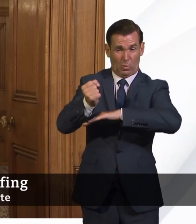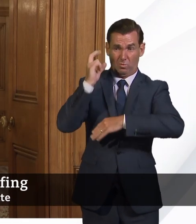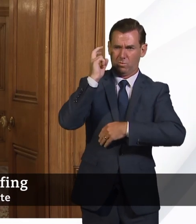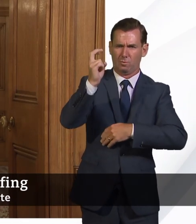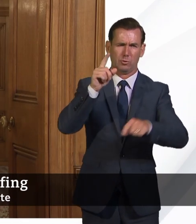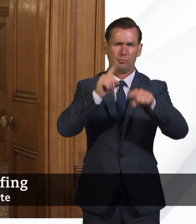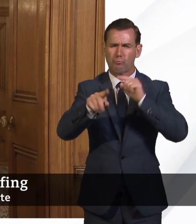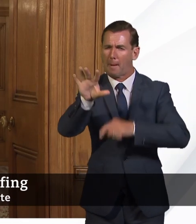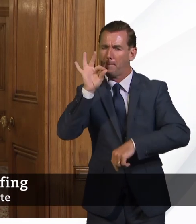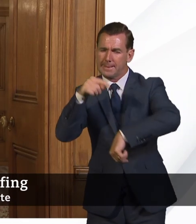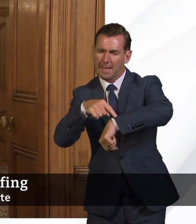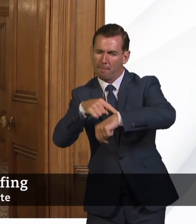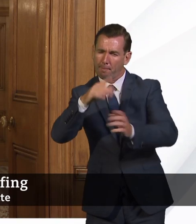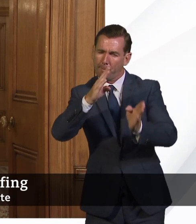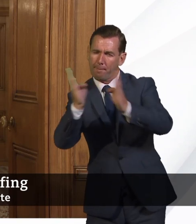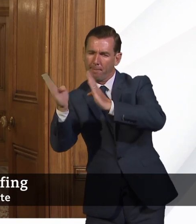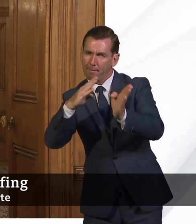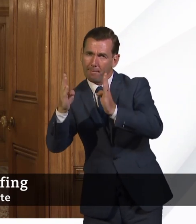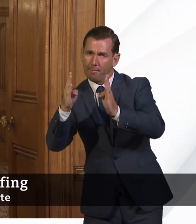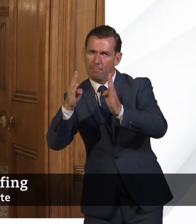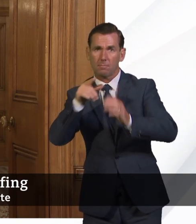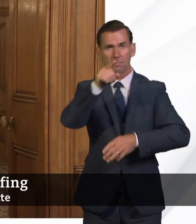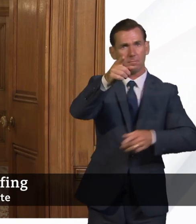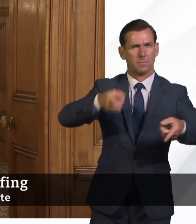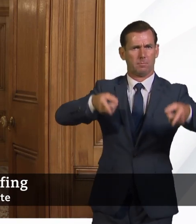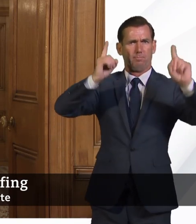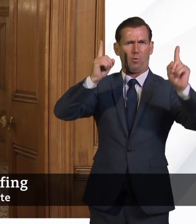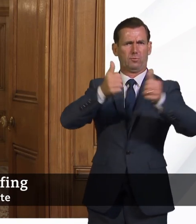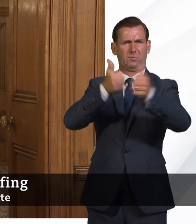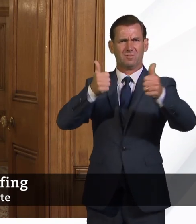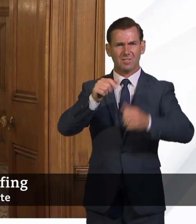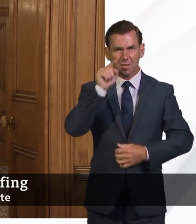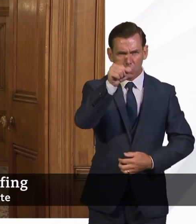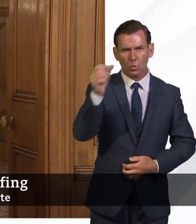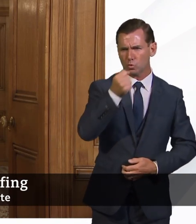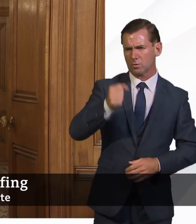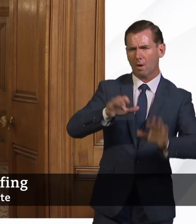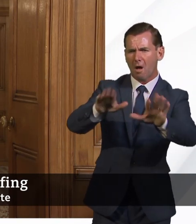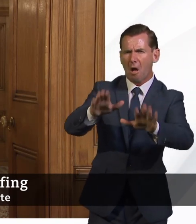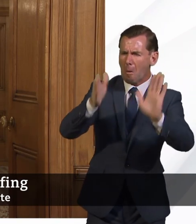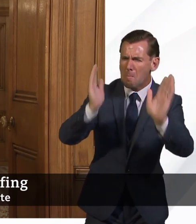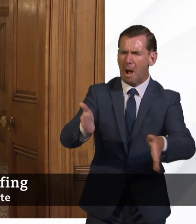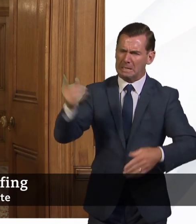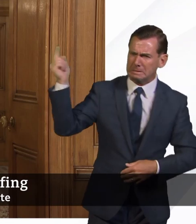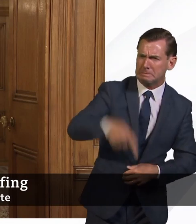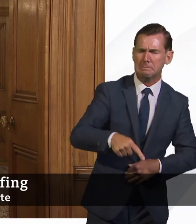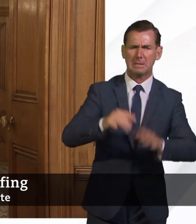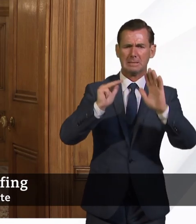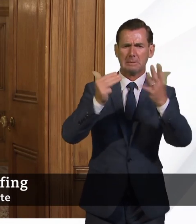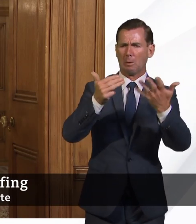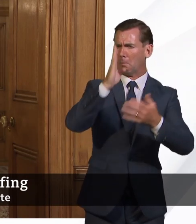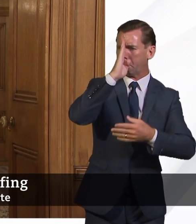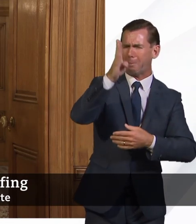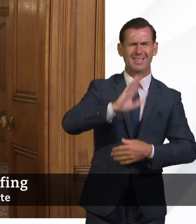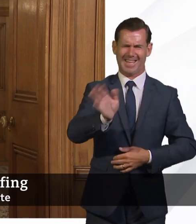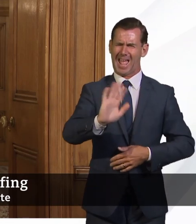day. And if you are an employer, you should do everything in your power to prevent staff from travelling unless it's absolutely